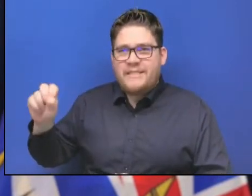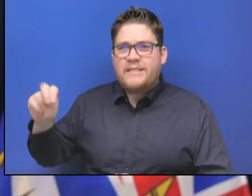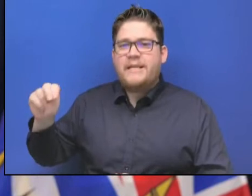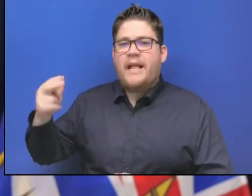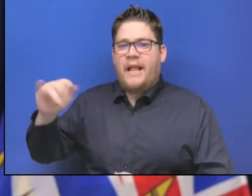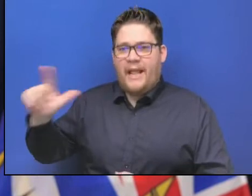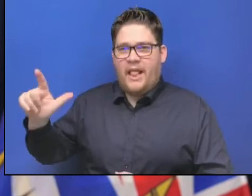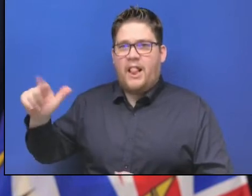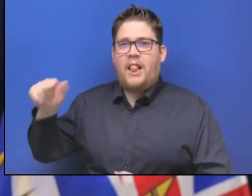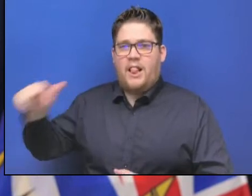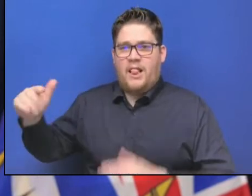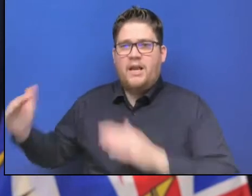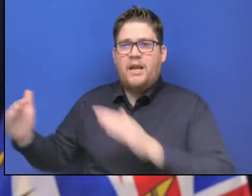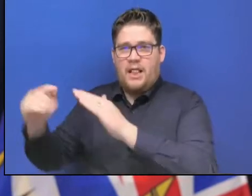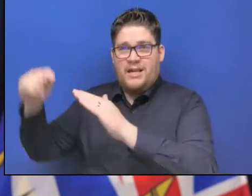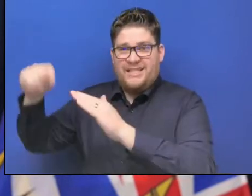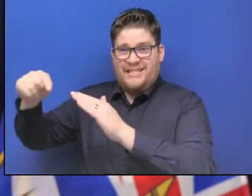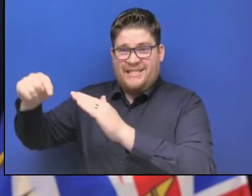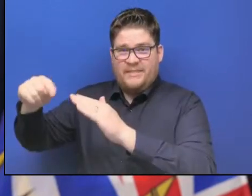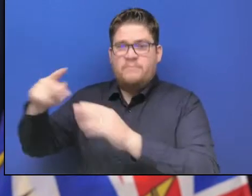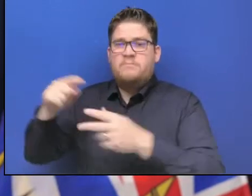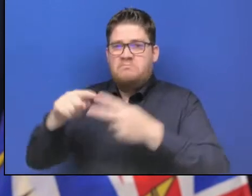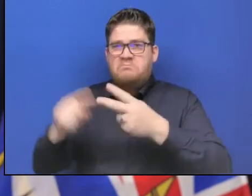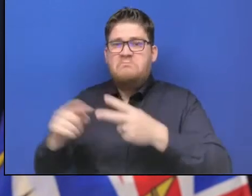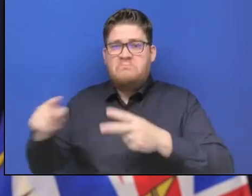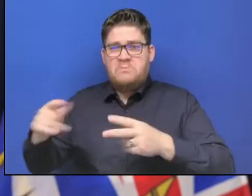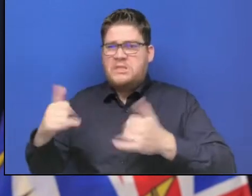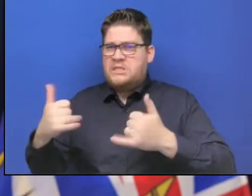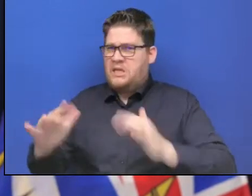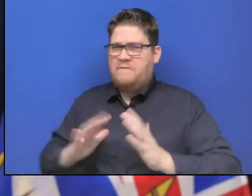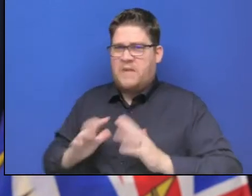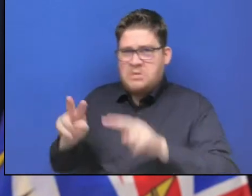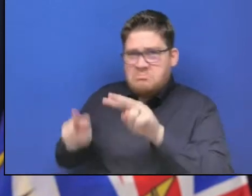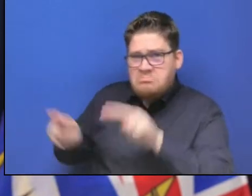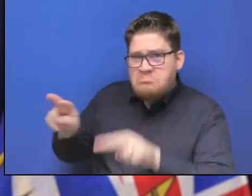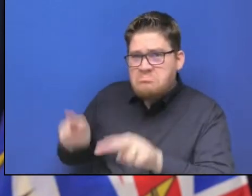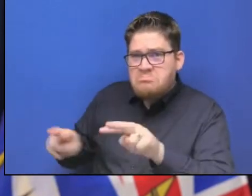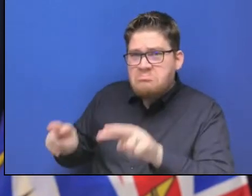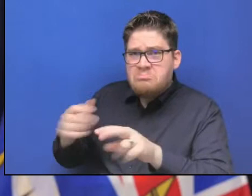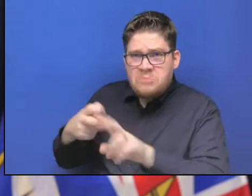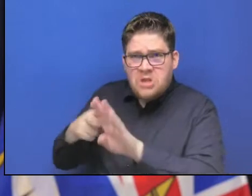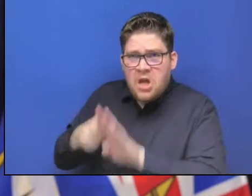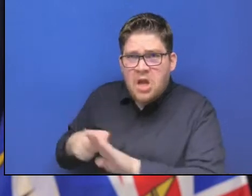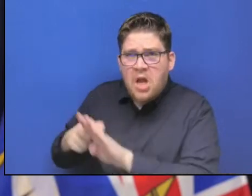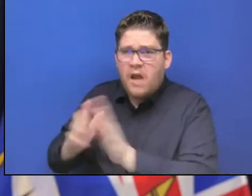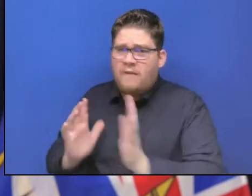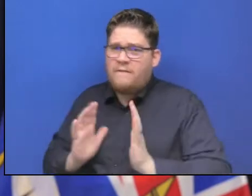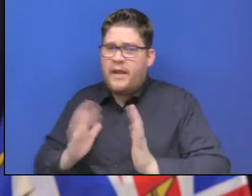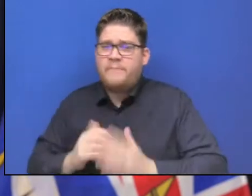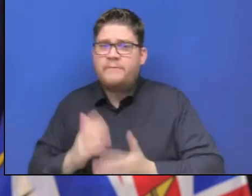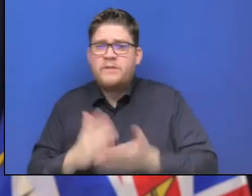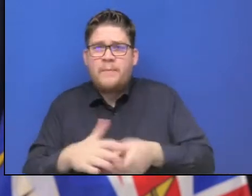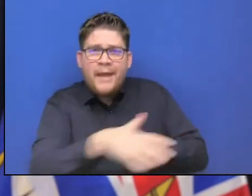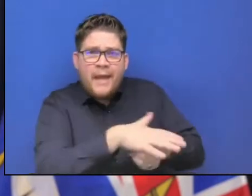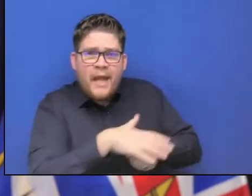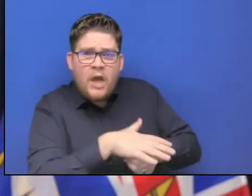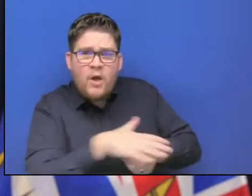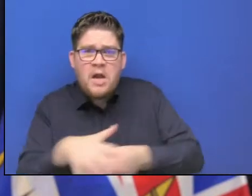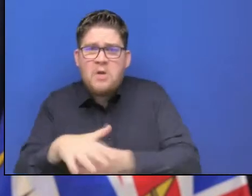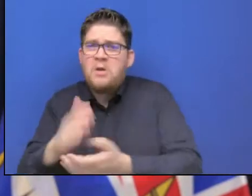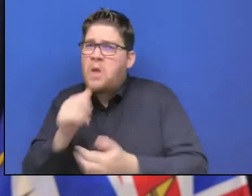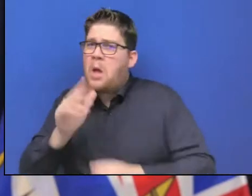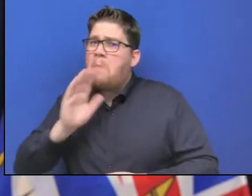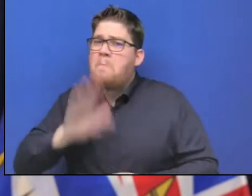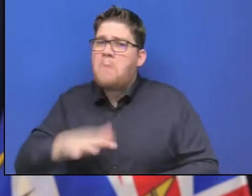we continue to work to fix and remediate Highway 5 and as we finalize some of the work plans that are being contemplated right now.